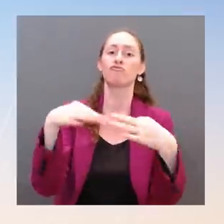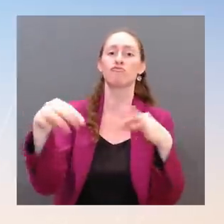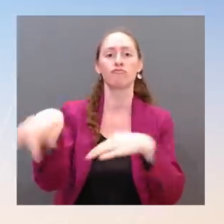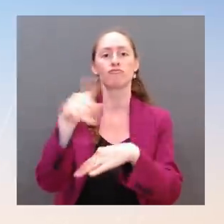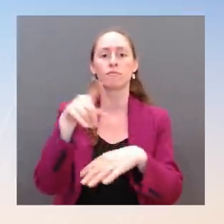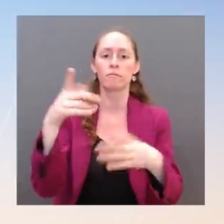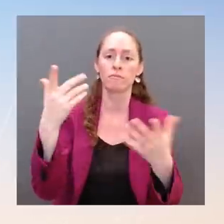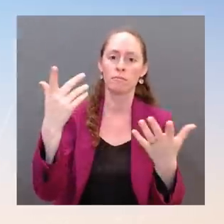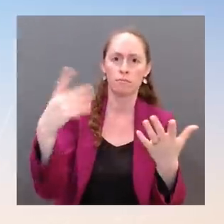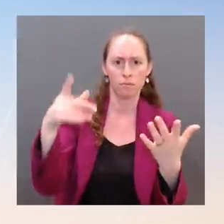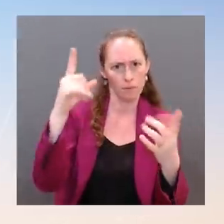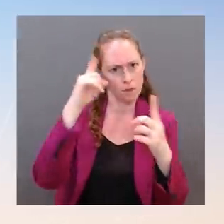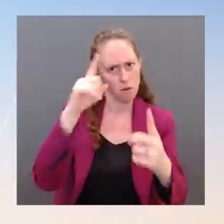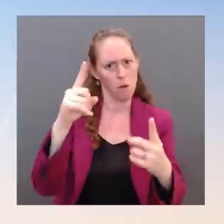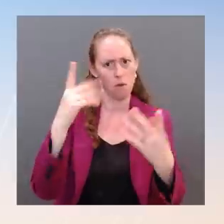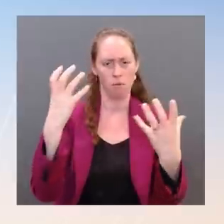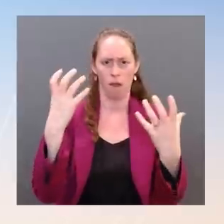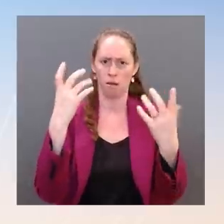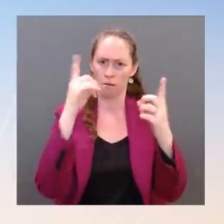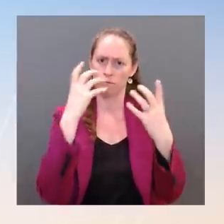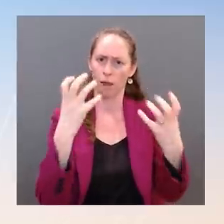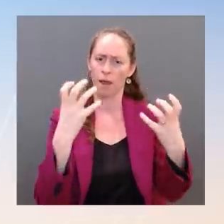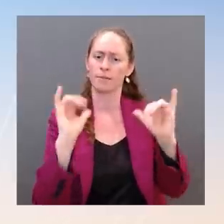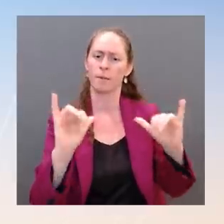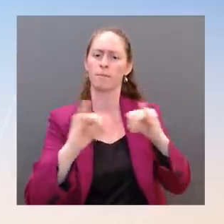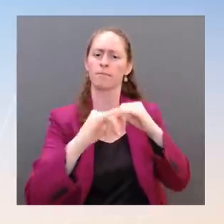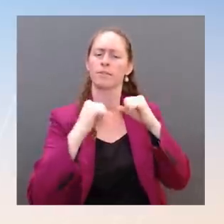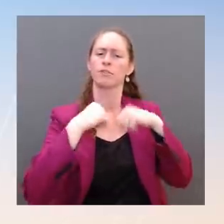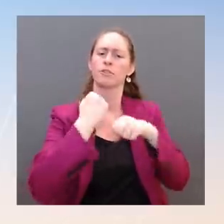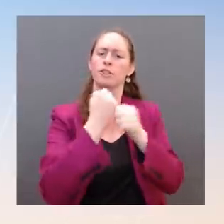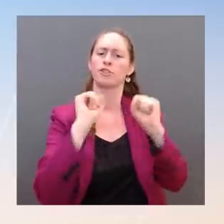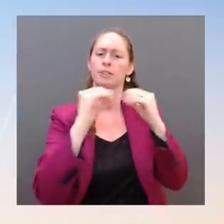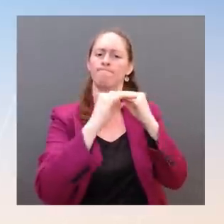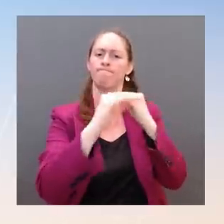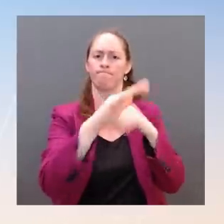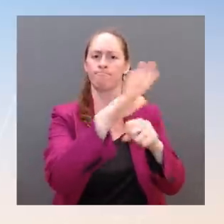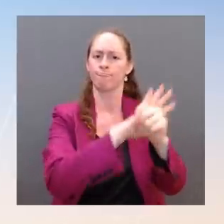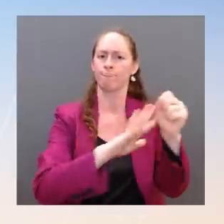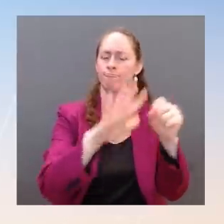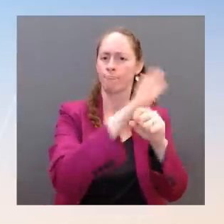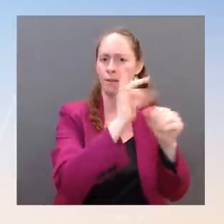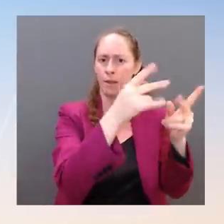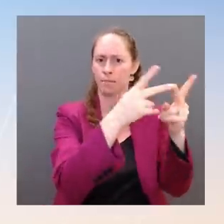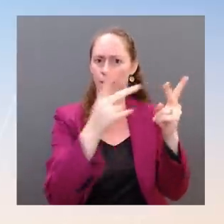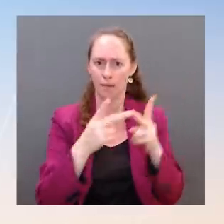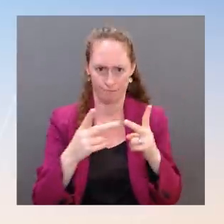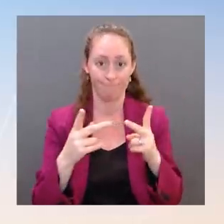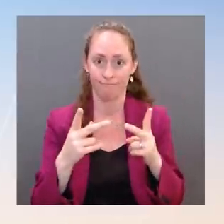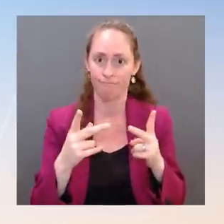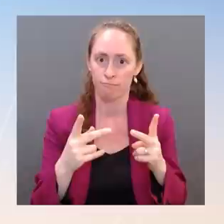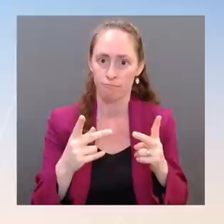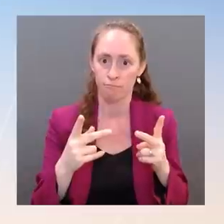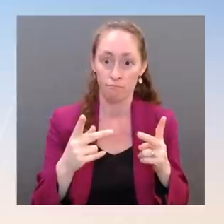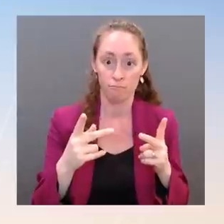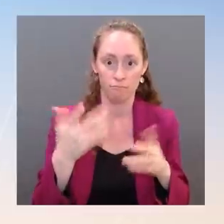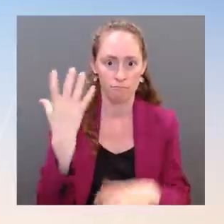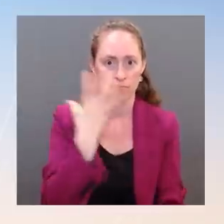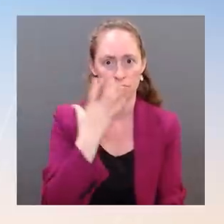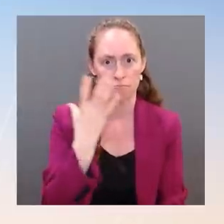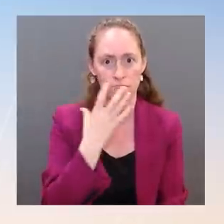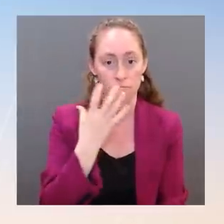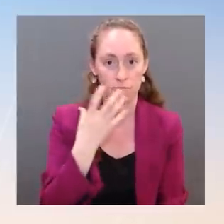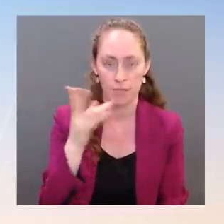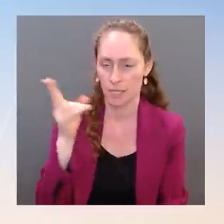This is a historic event, a watershed moment in European security. Two nations with a long